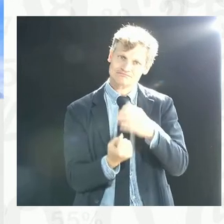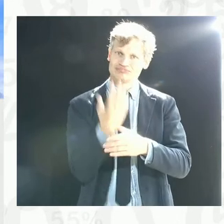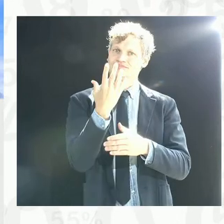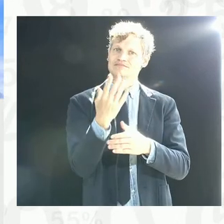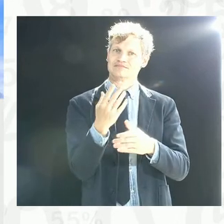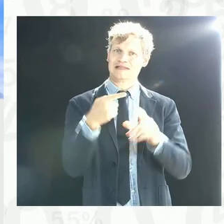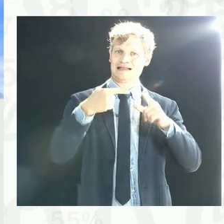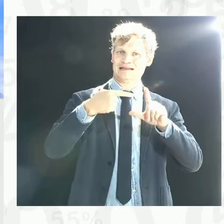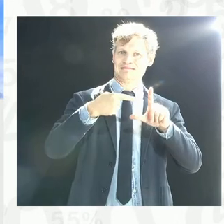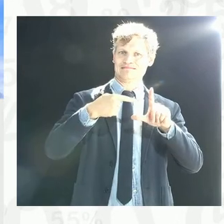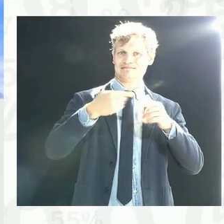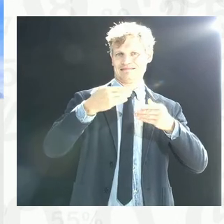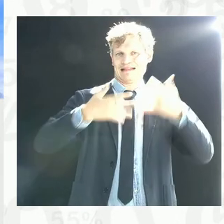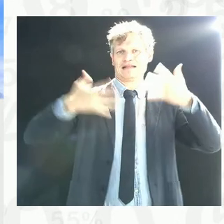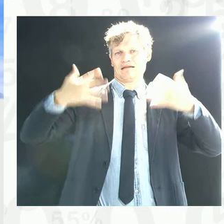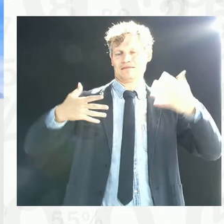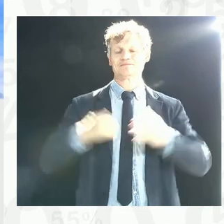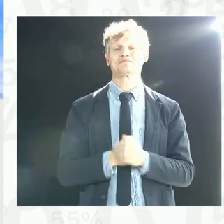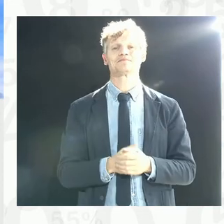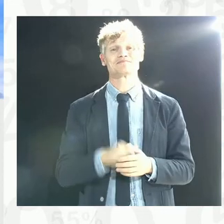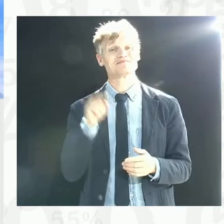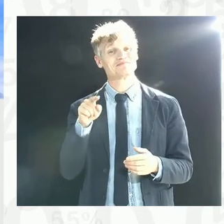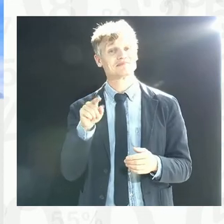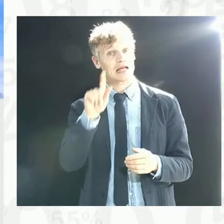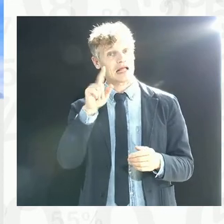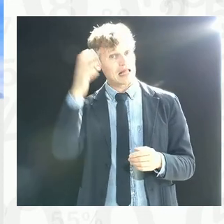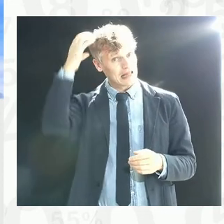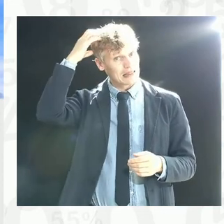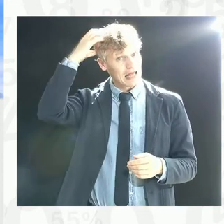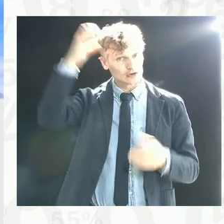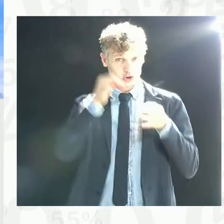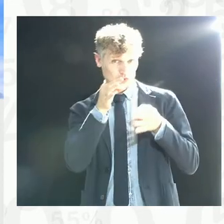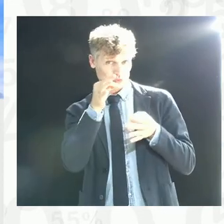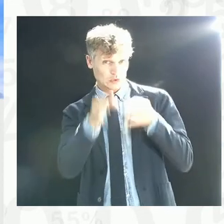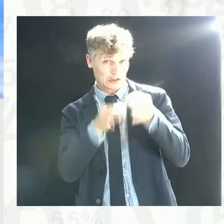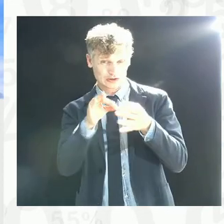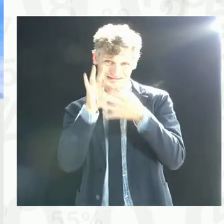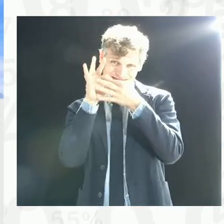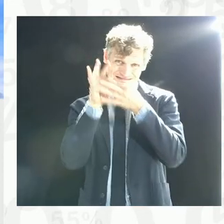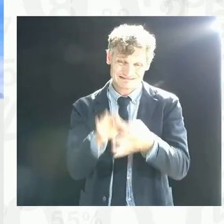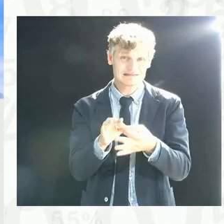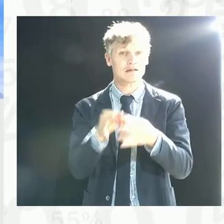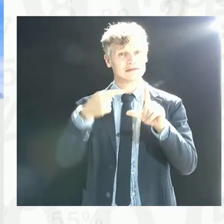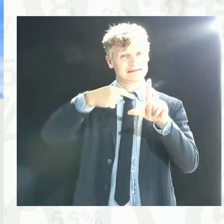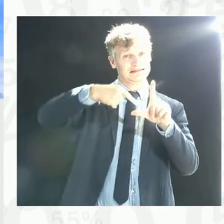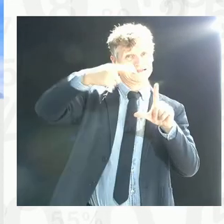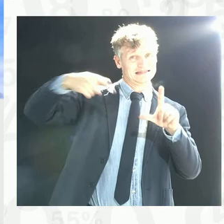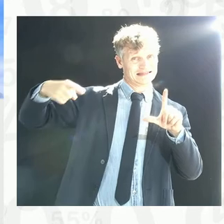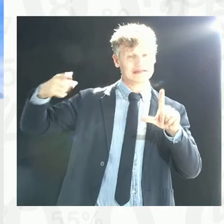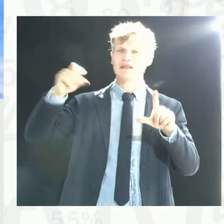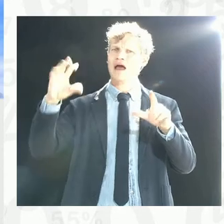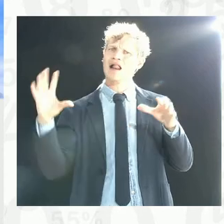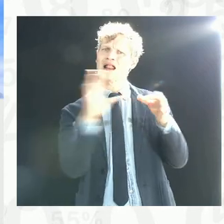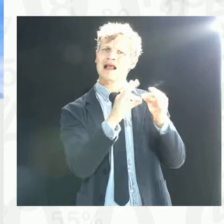national strategy for development of statistics, which in a way, including the act, domesticates a number of